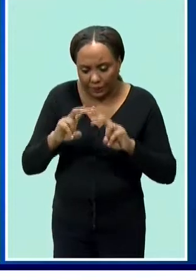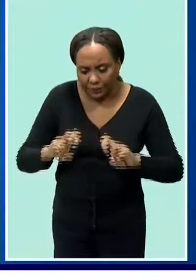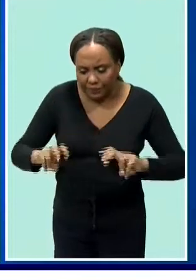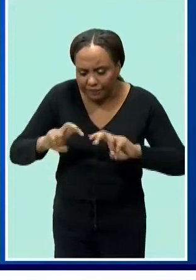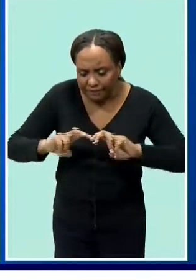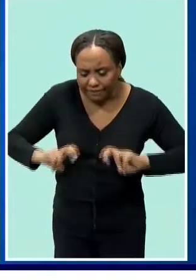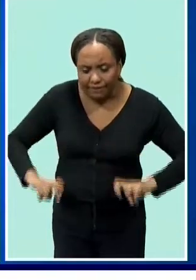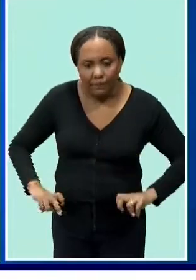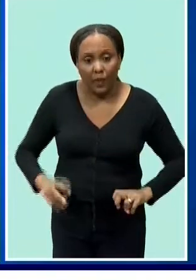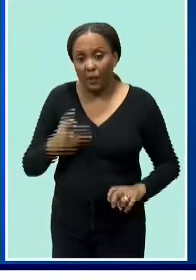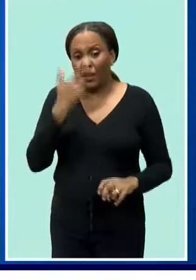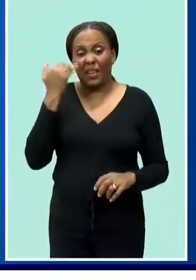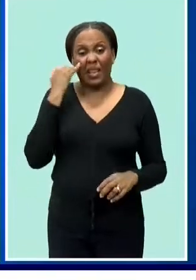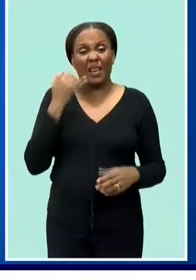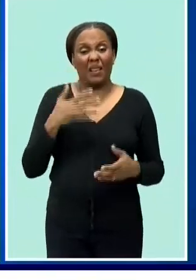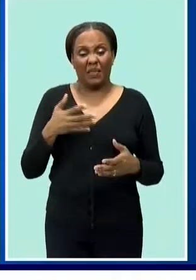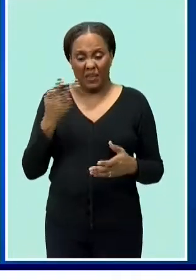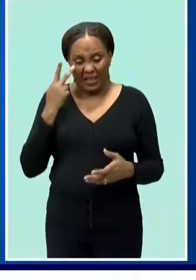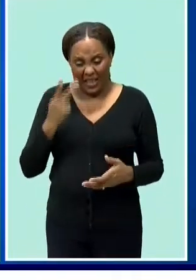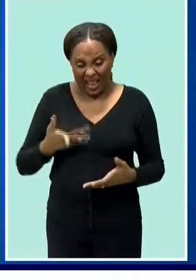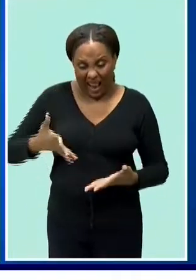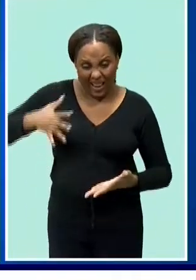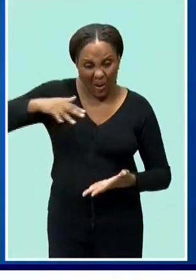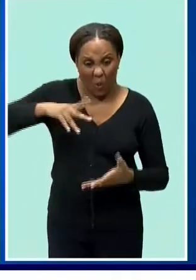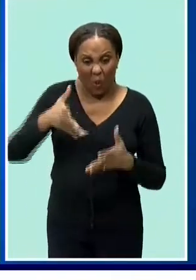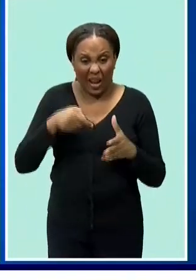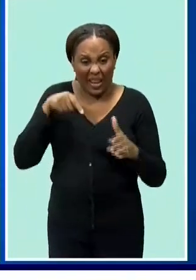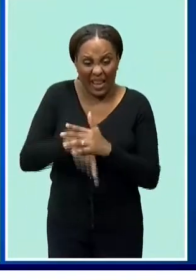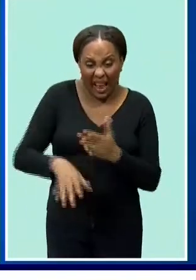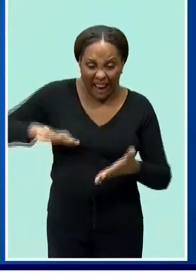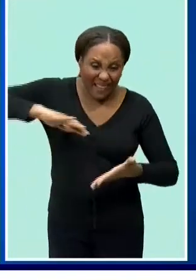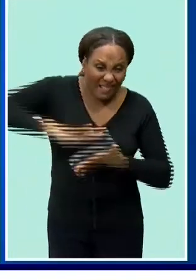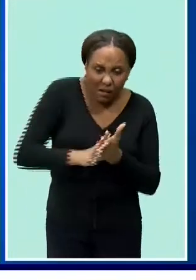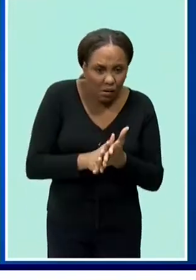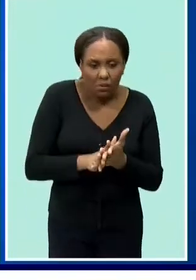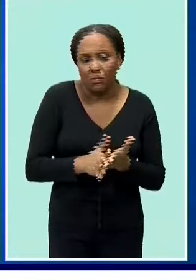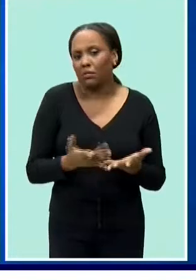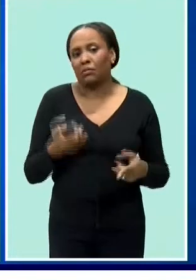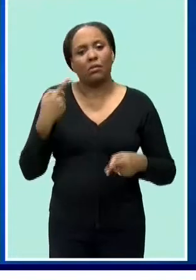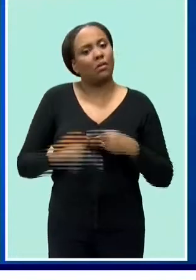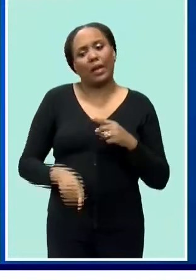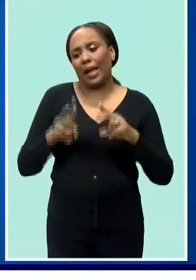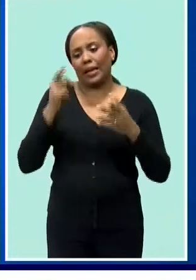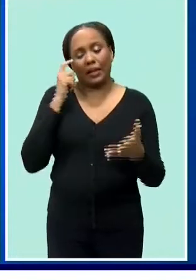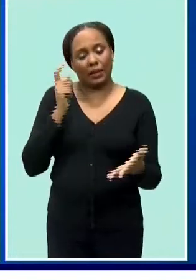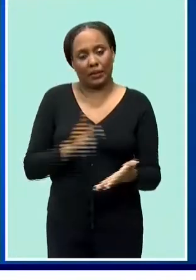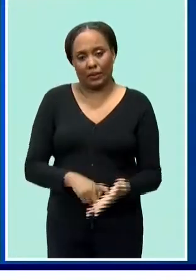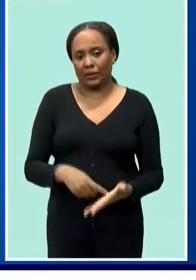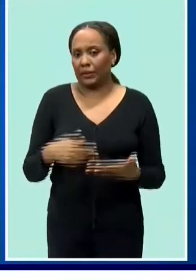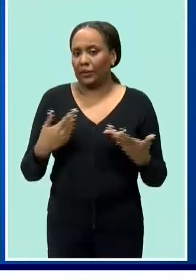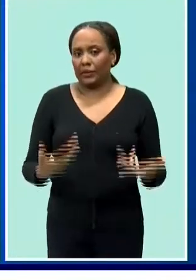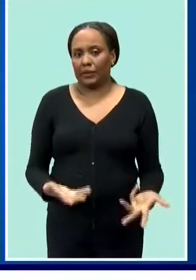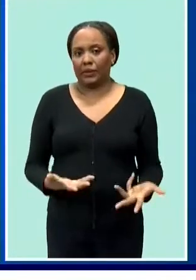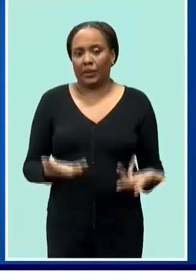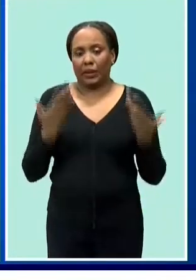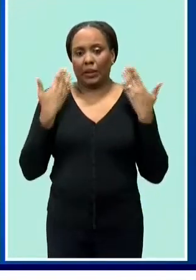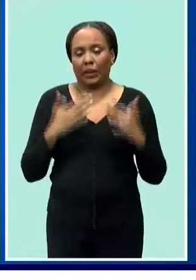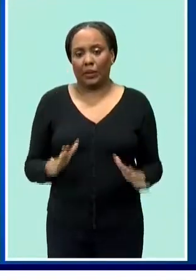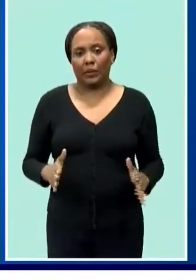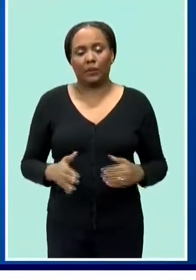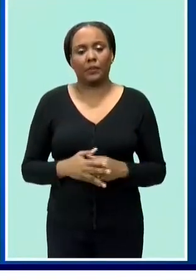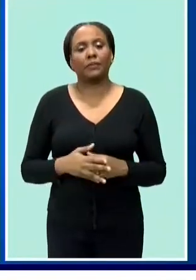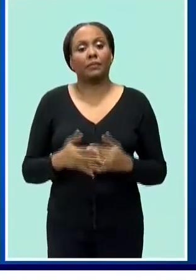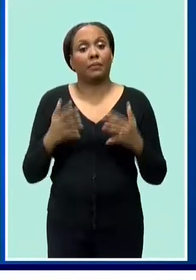um then it poses a whole lot of problems and getting the creature identified down to down to a species level